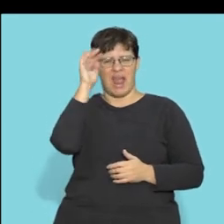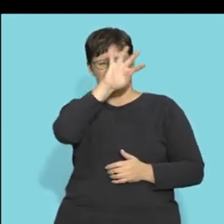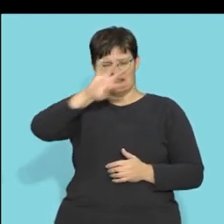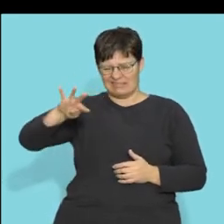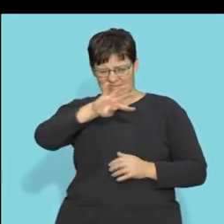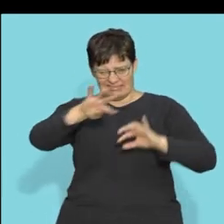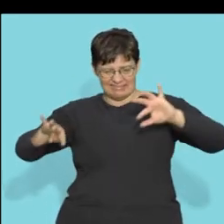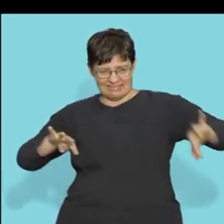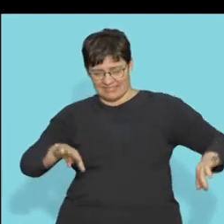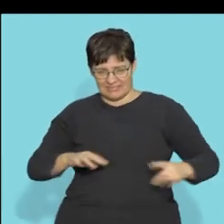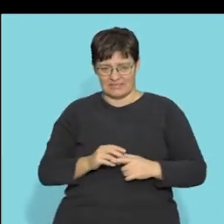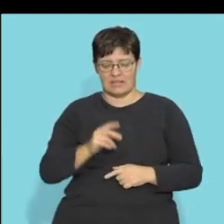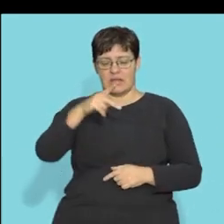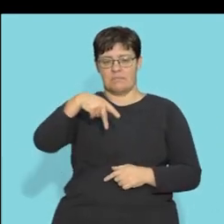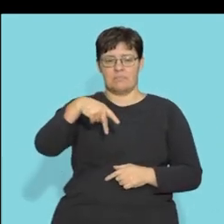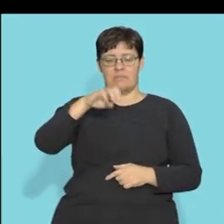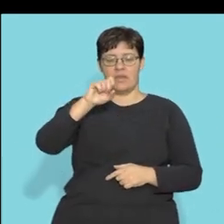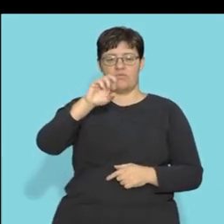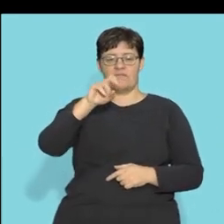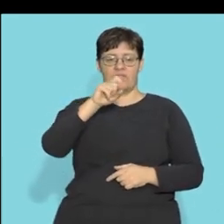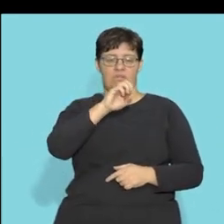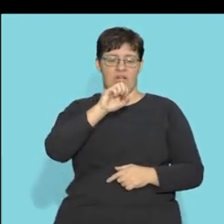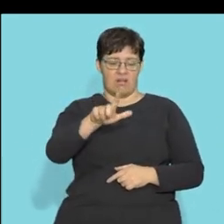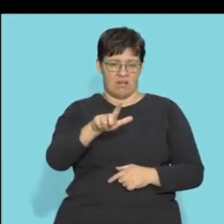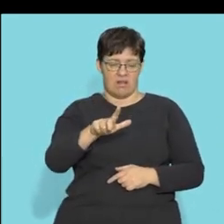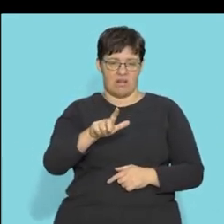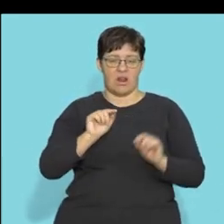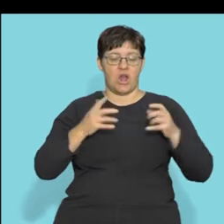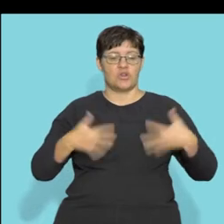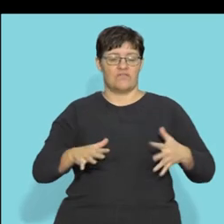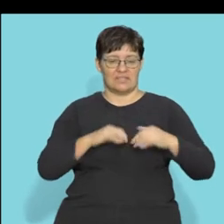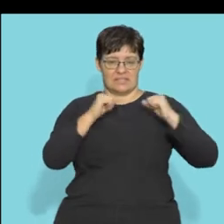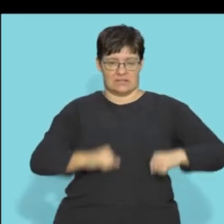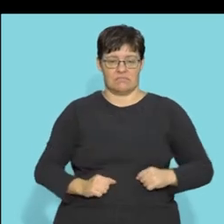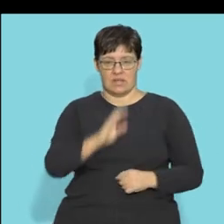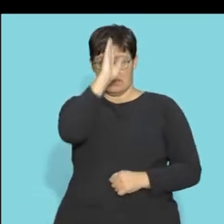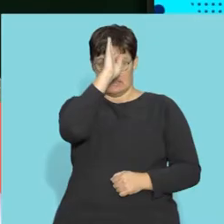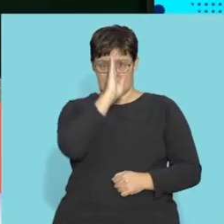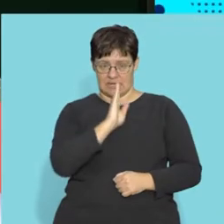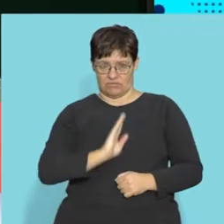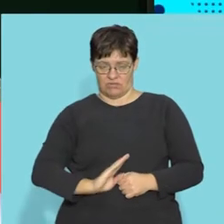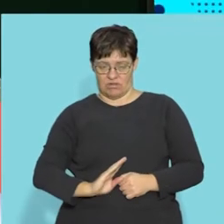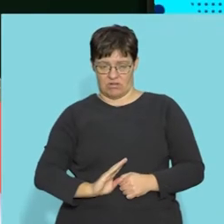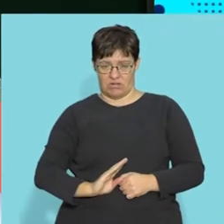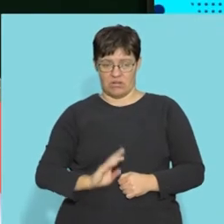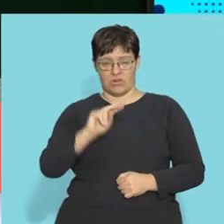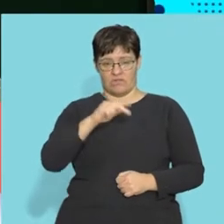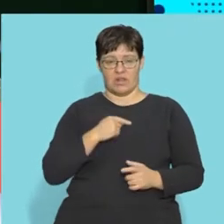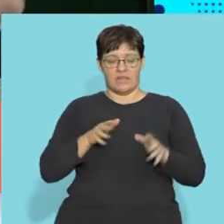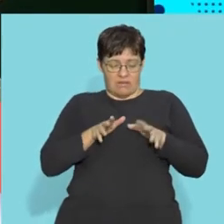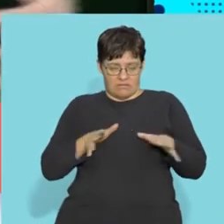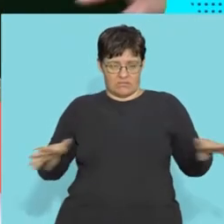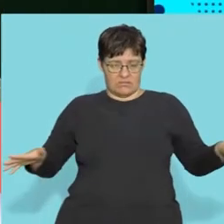lining things here we call the peripheral nervous system so it's easy to explain the central nervous system